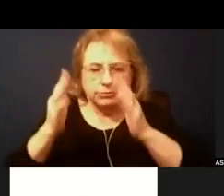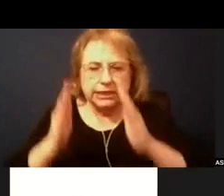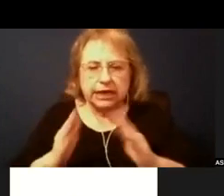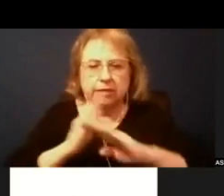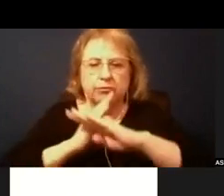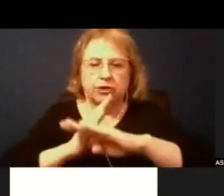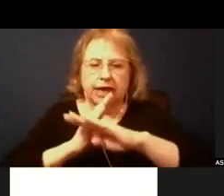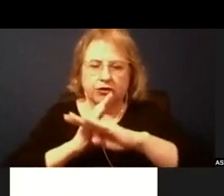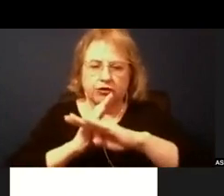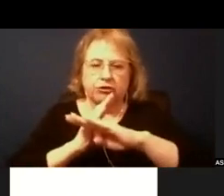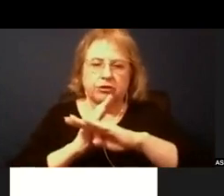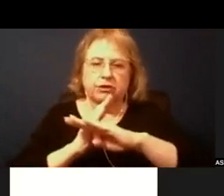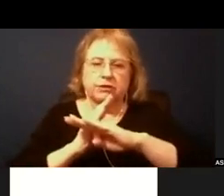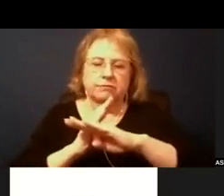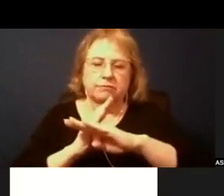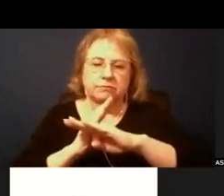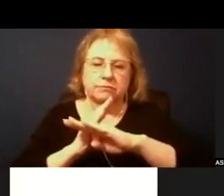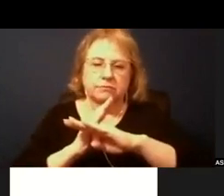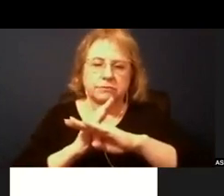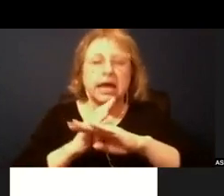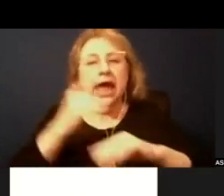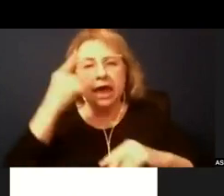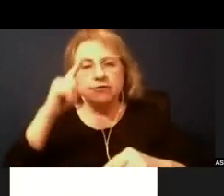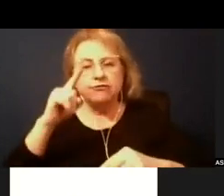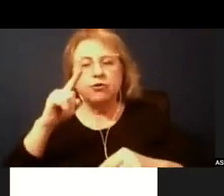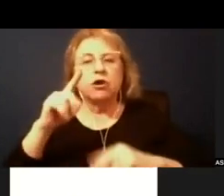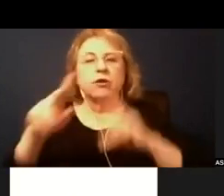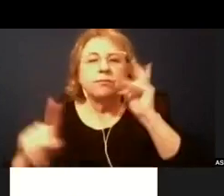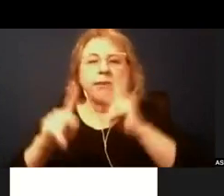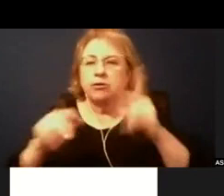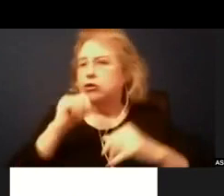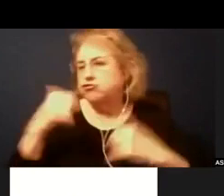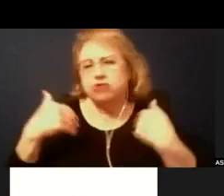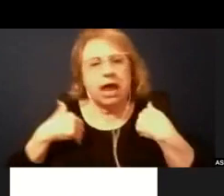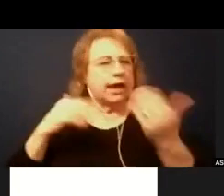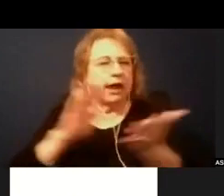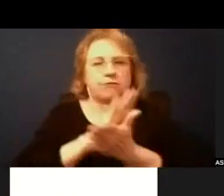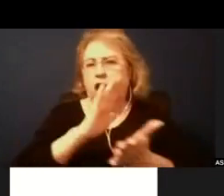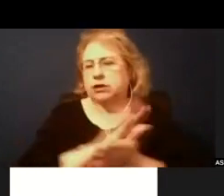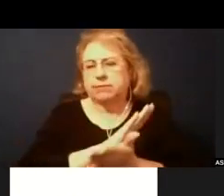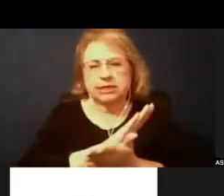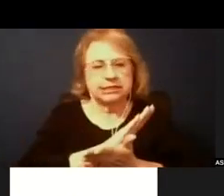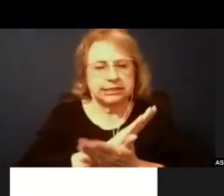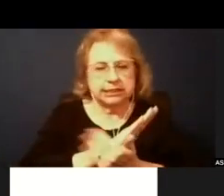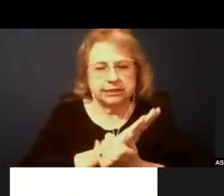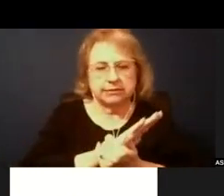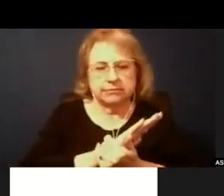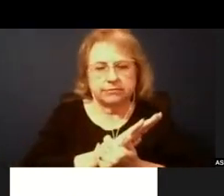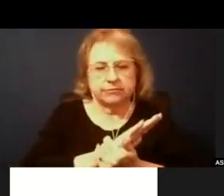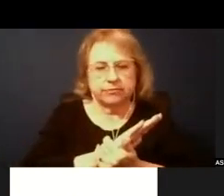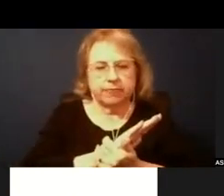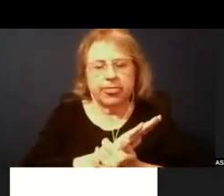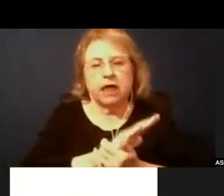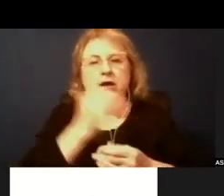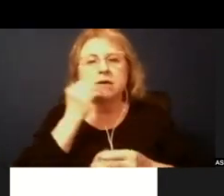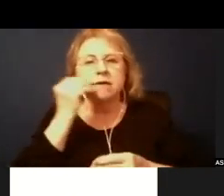our undocumented community. And just like home sharing